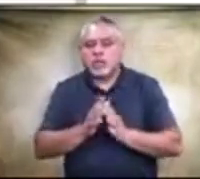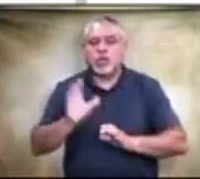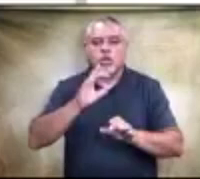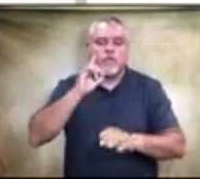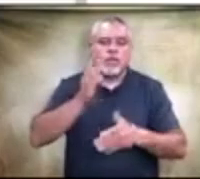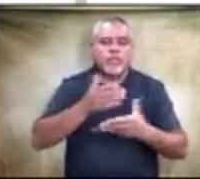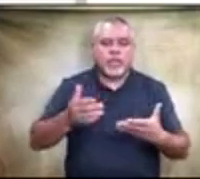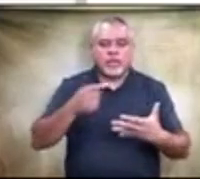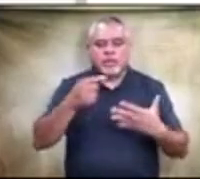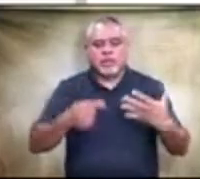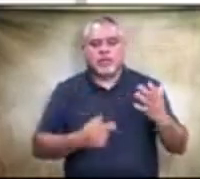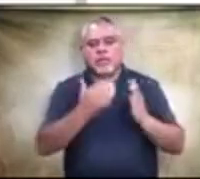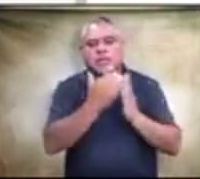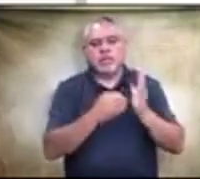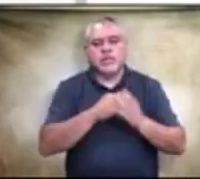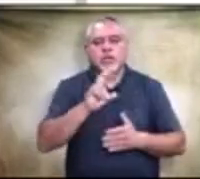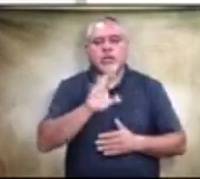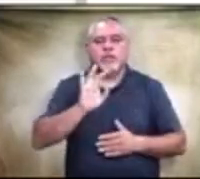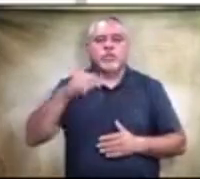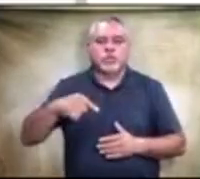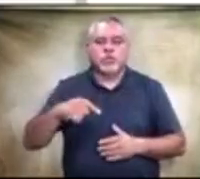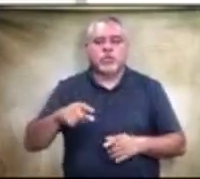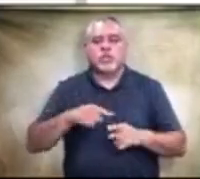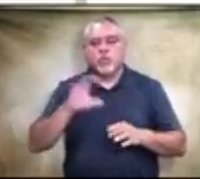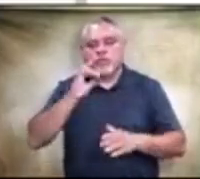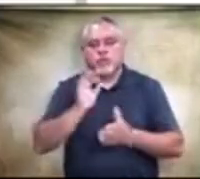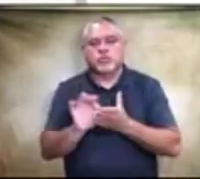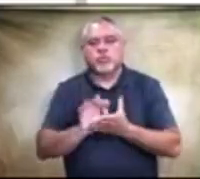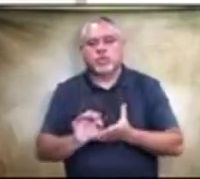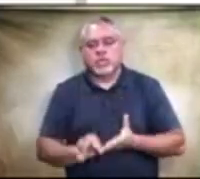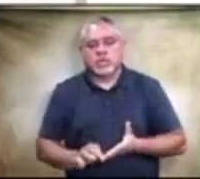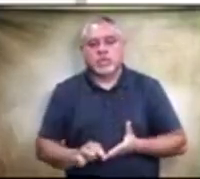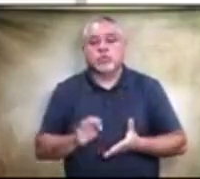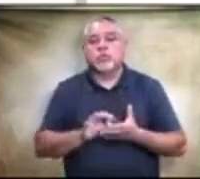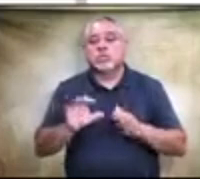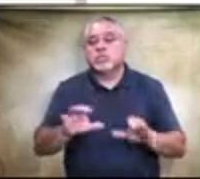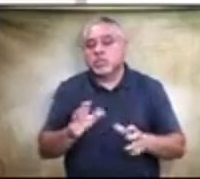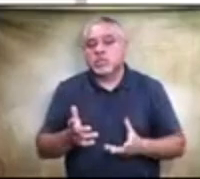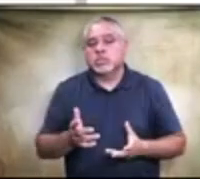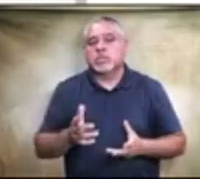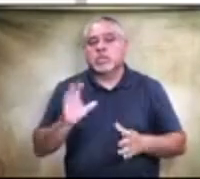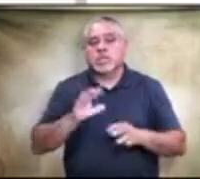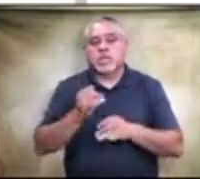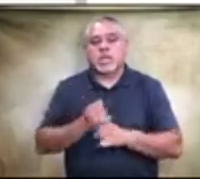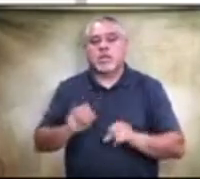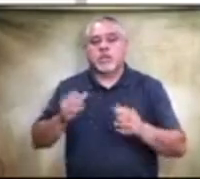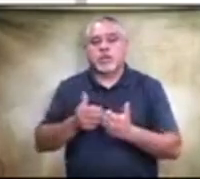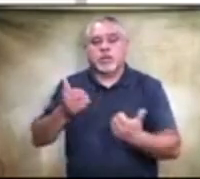listed in the RFQ as we look on scoring. The scoring that is done is done independently by our,